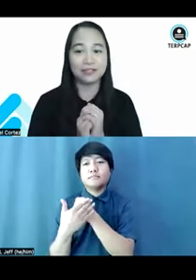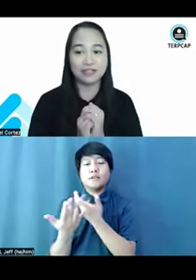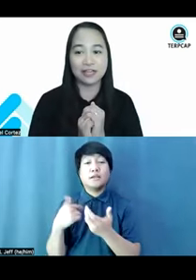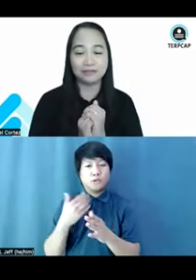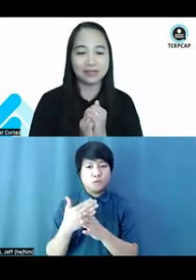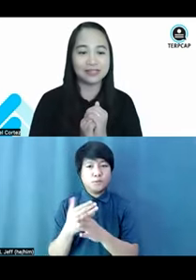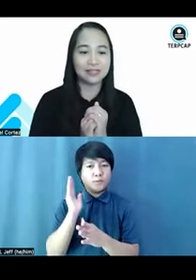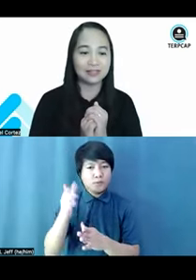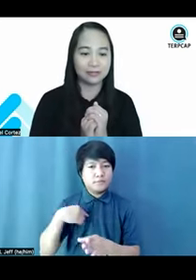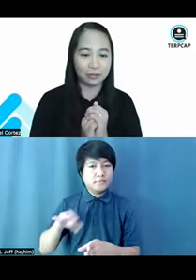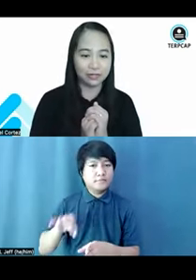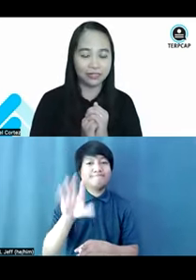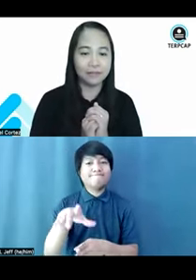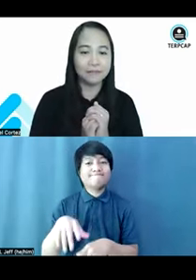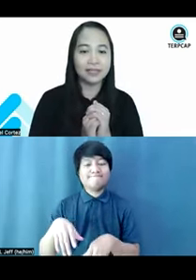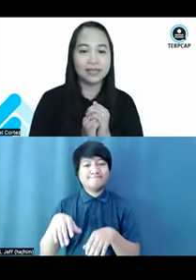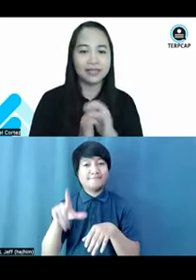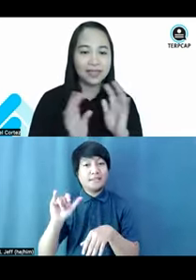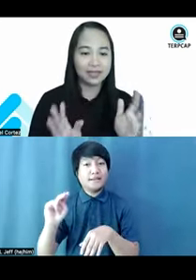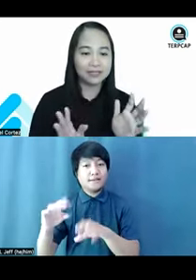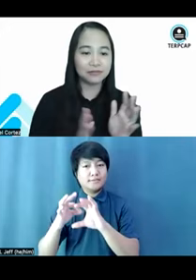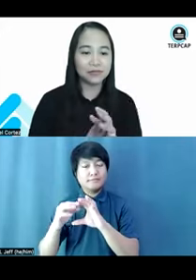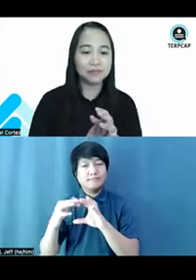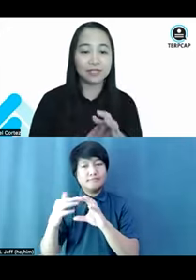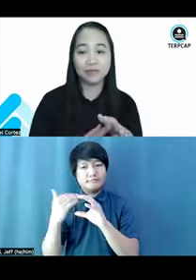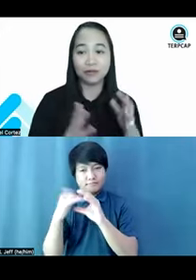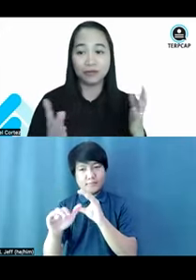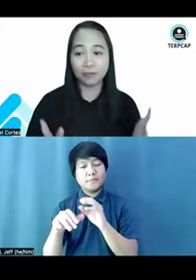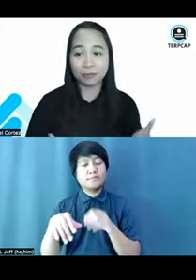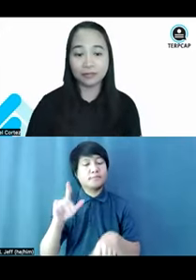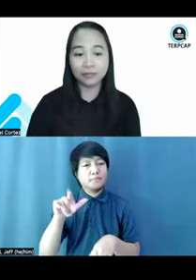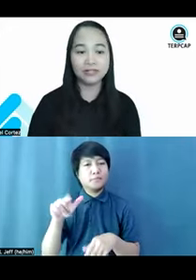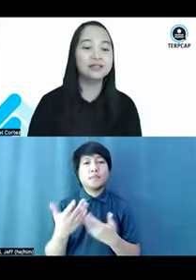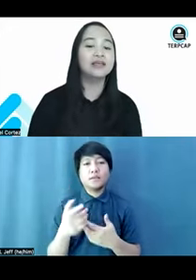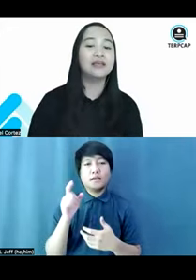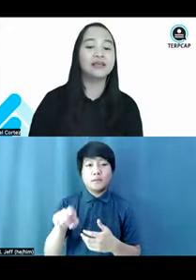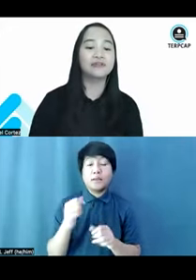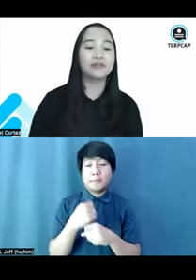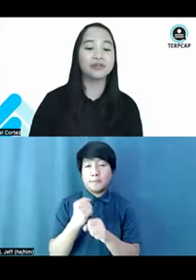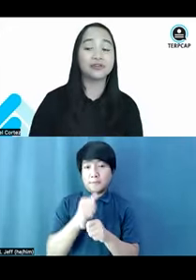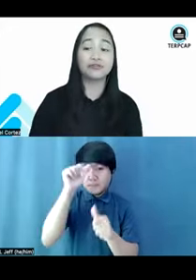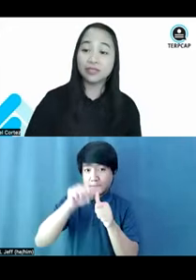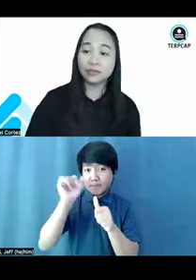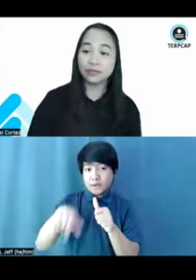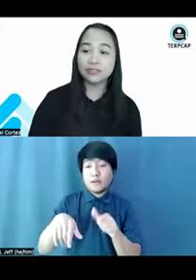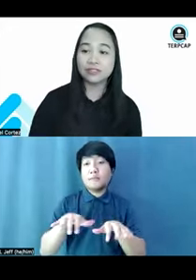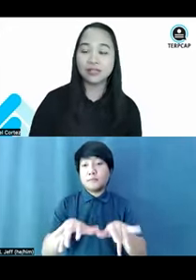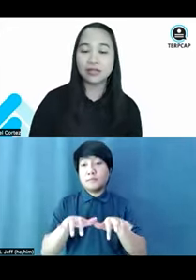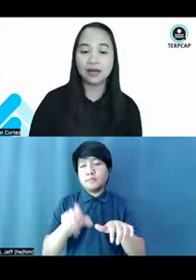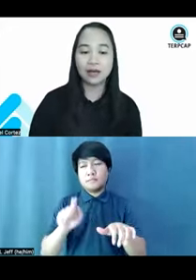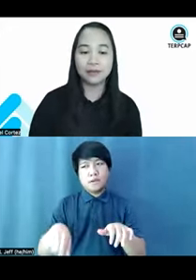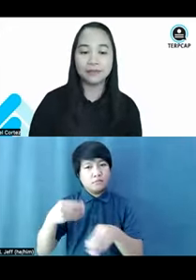share that on the chat box later on. And again, let's remember keyboard operable, and for videos,